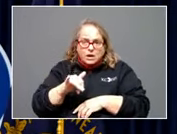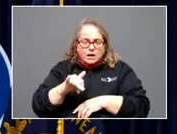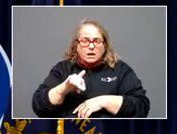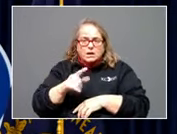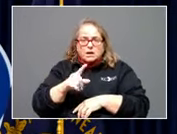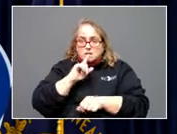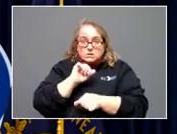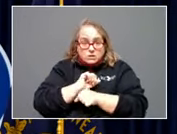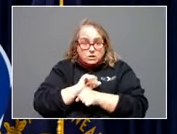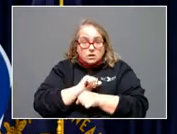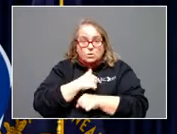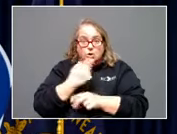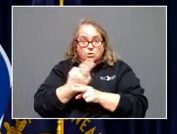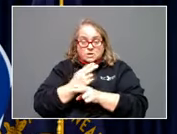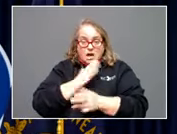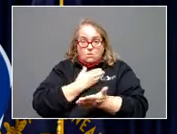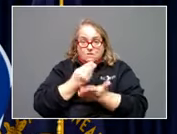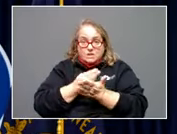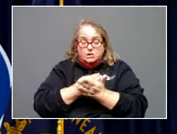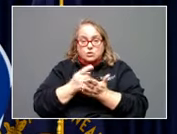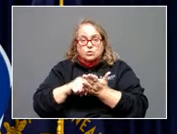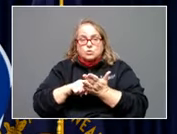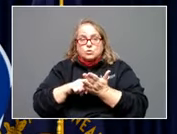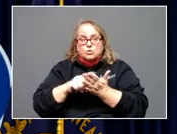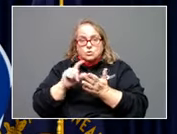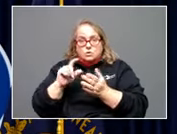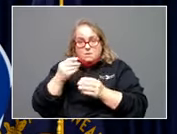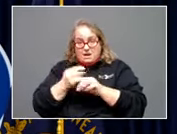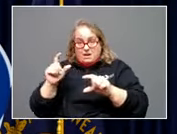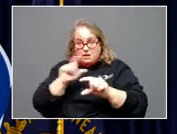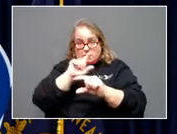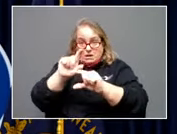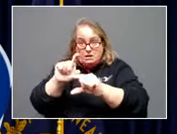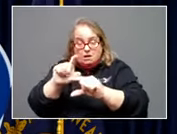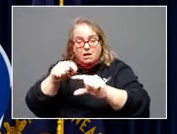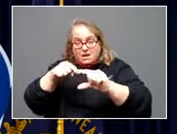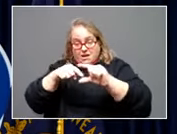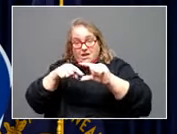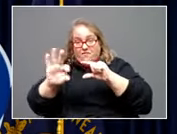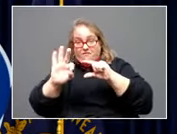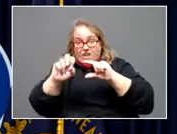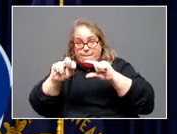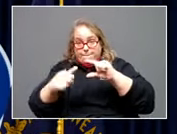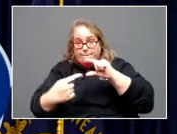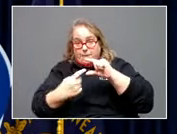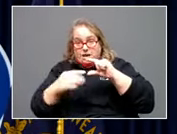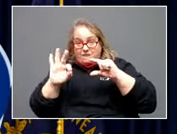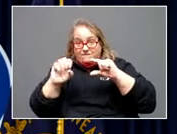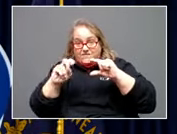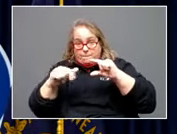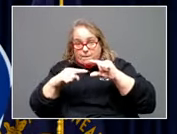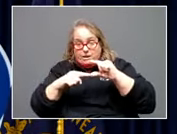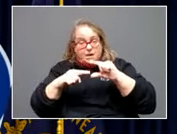we're using our fund to come on top of FEMA for people who aren't insured and that FEMA amount isn't going to